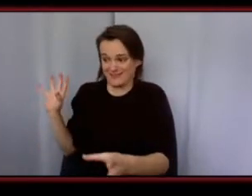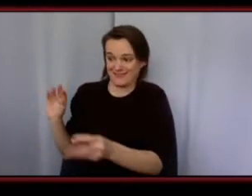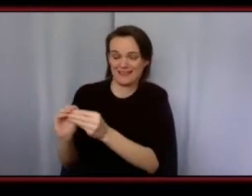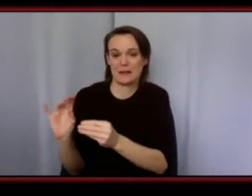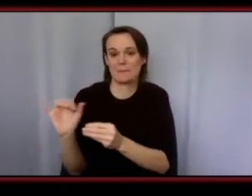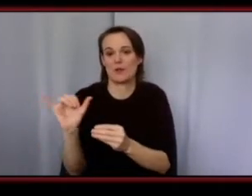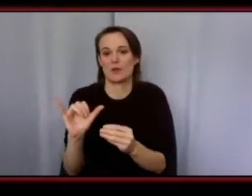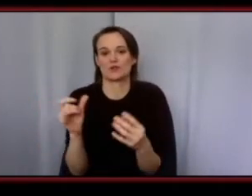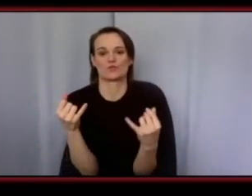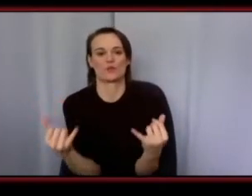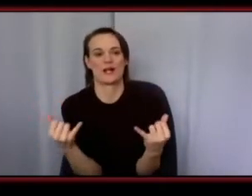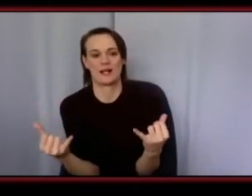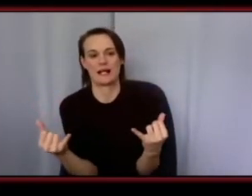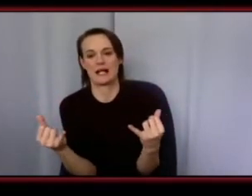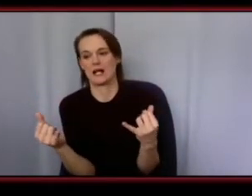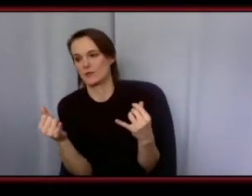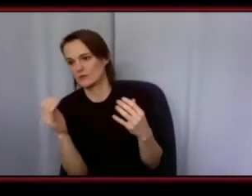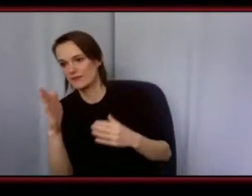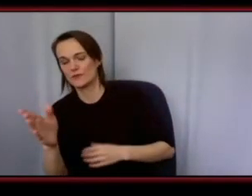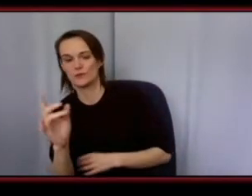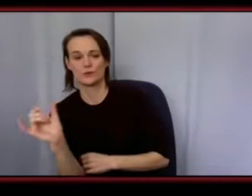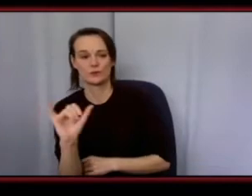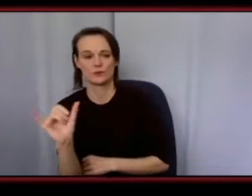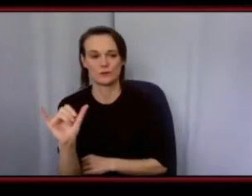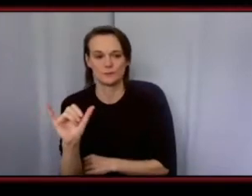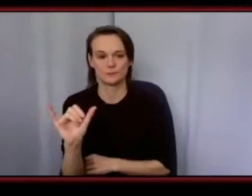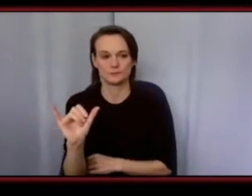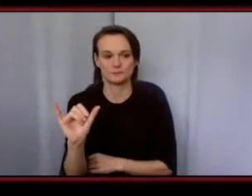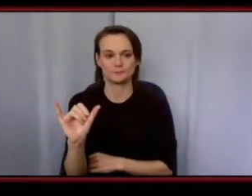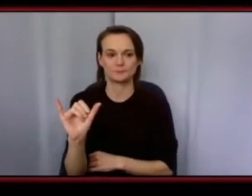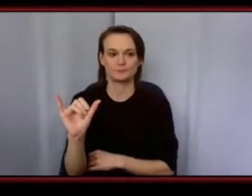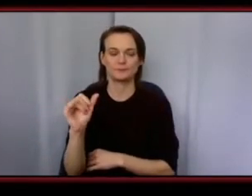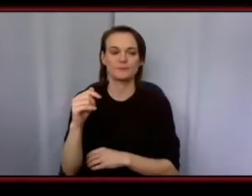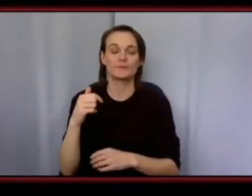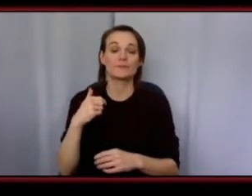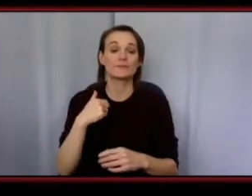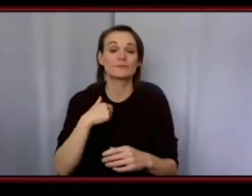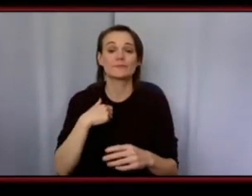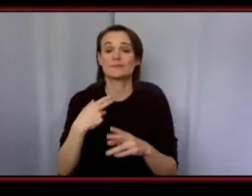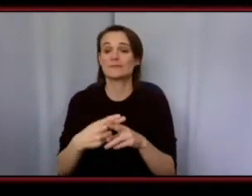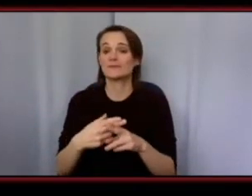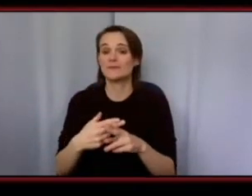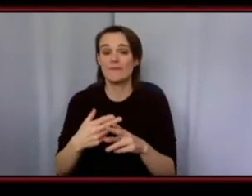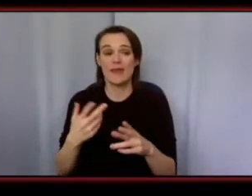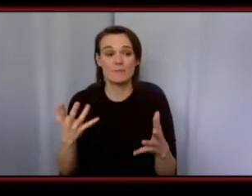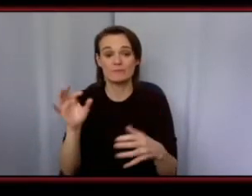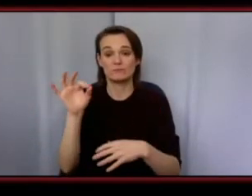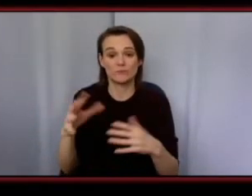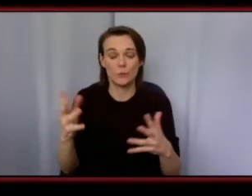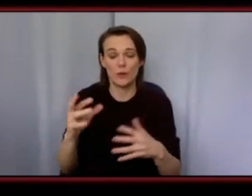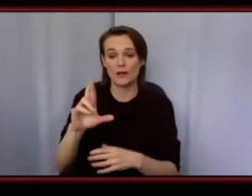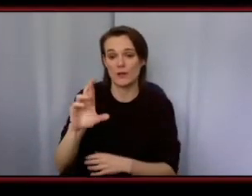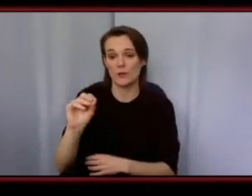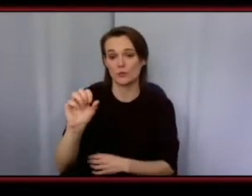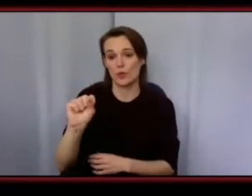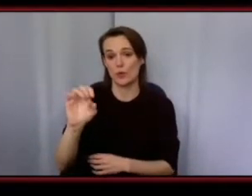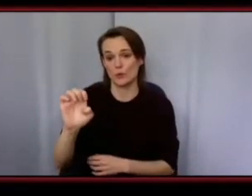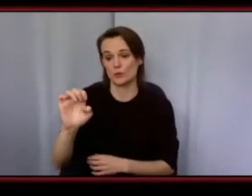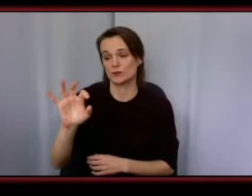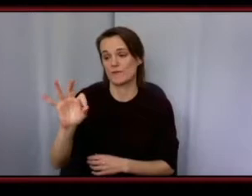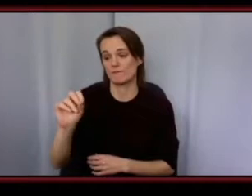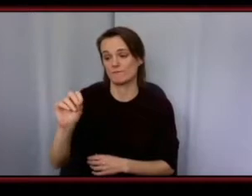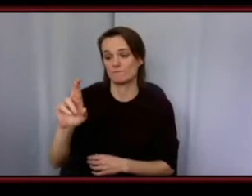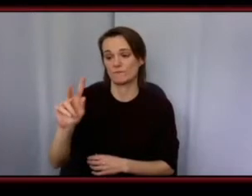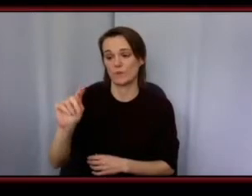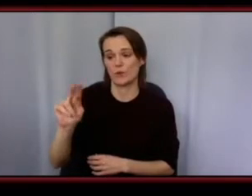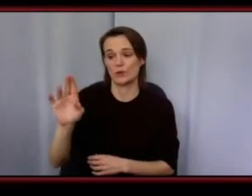to so i learned about uh rose fortune in school and she was an amazing black lady that was like